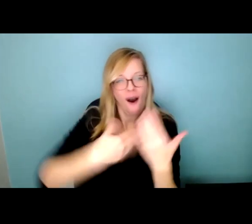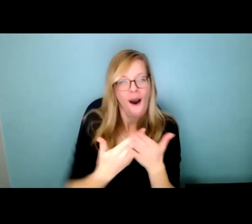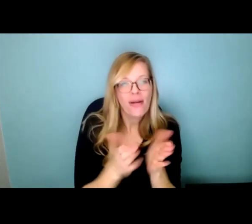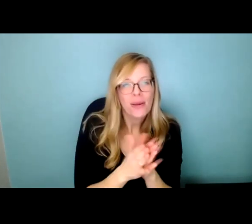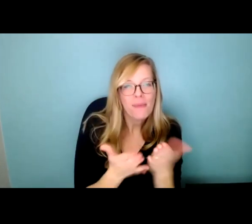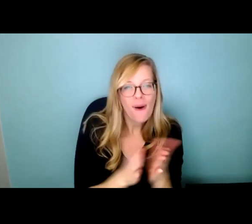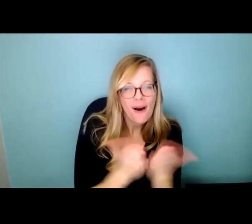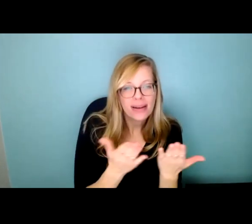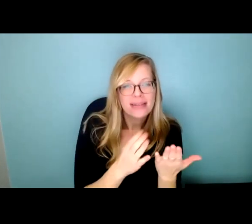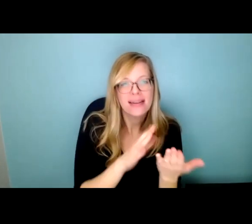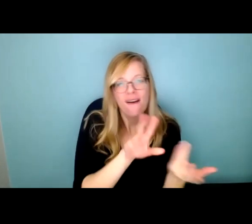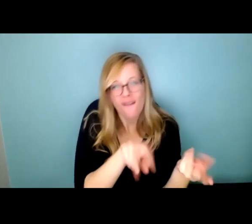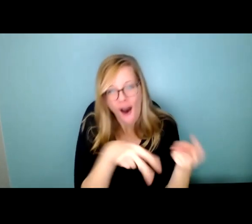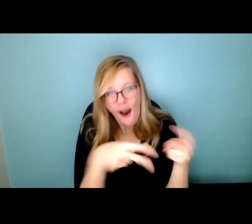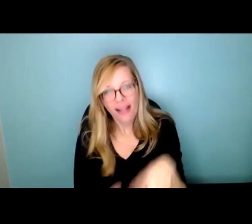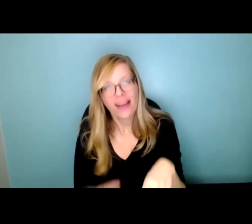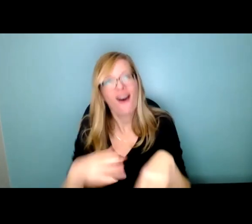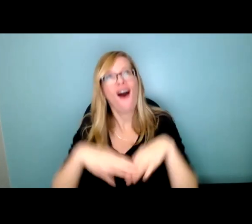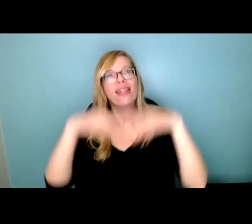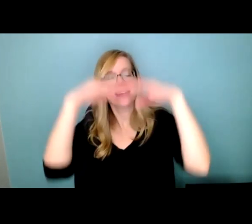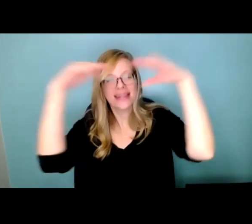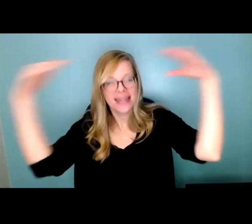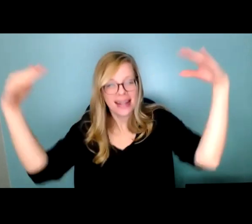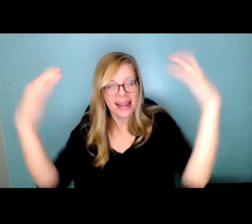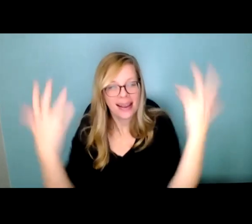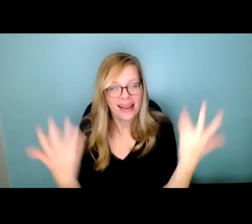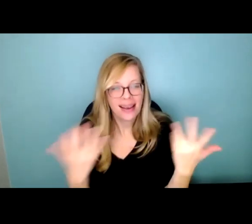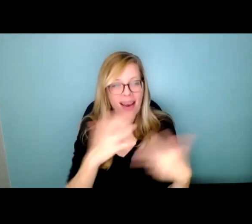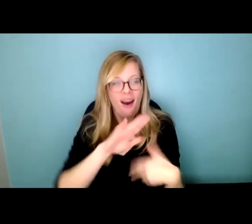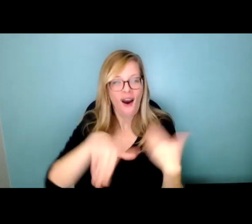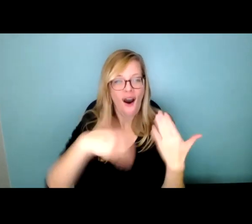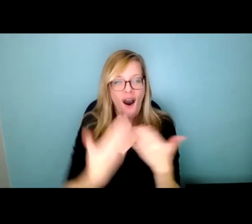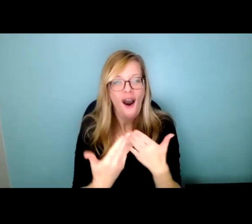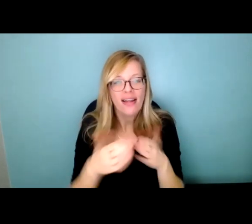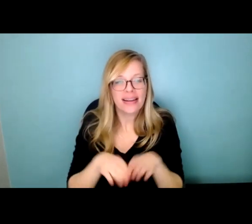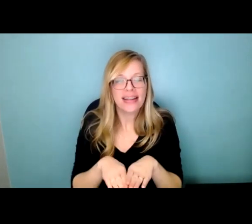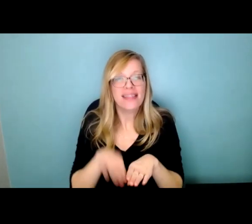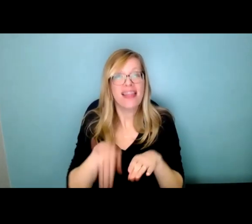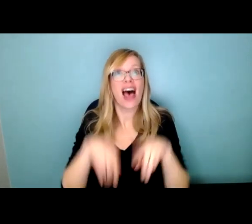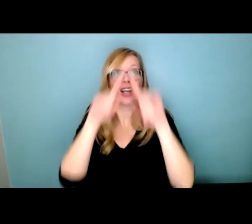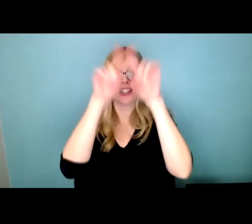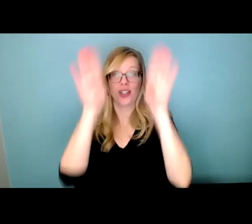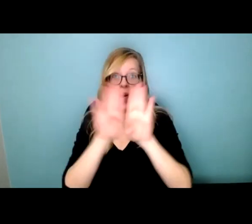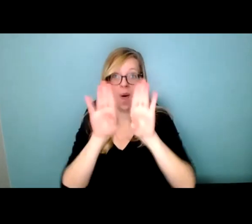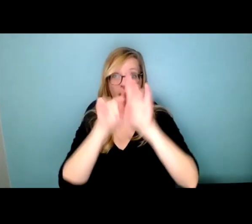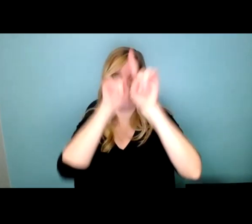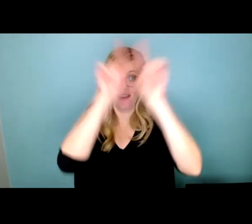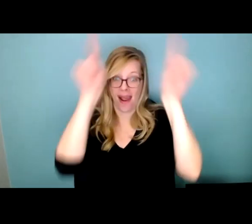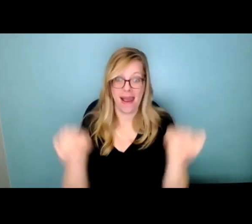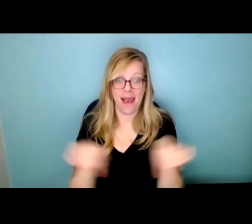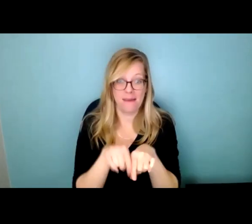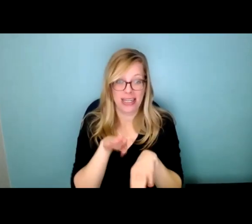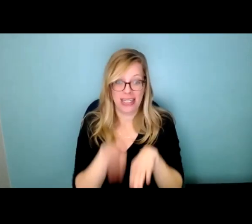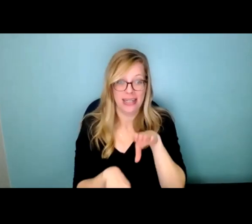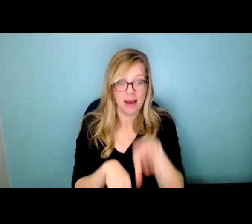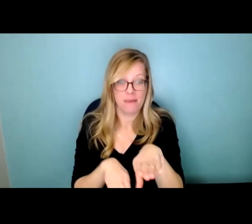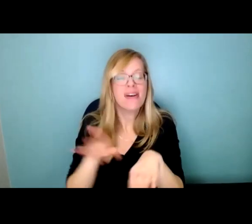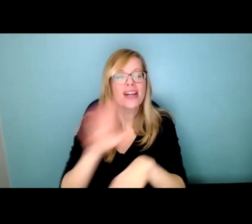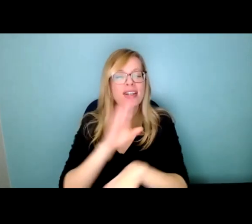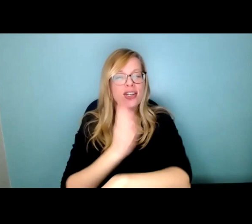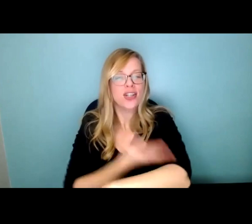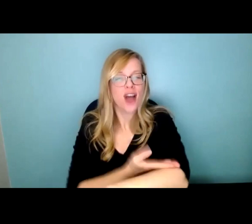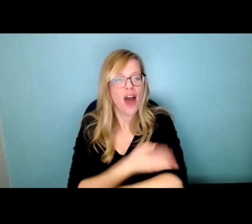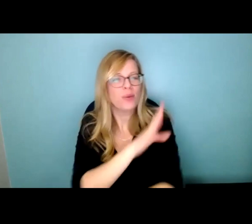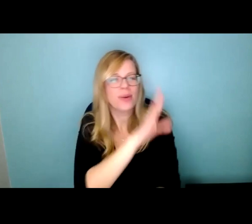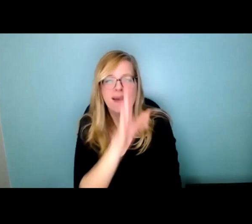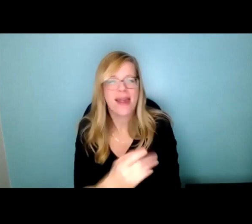onto the ceiling or a huge step over the door frame or a daughter who'd never say his